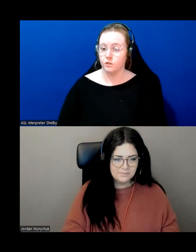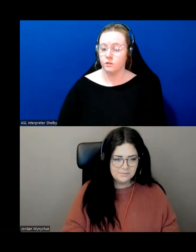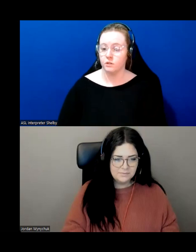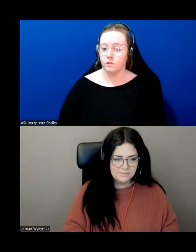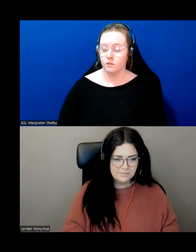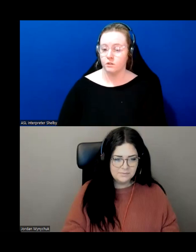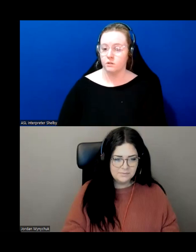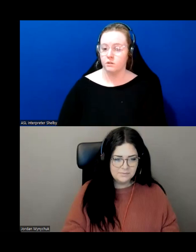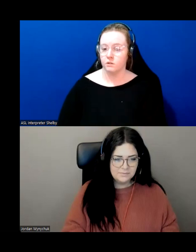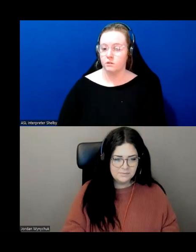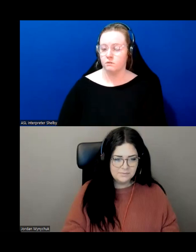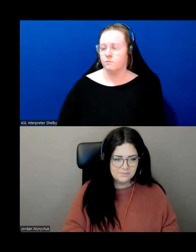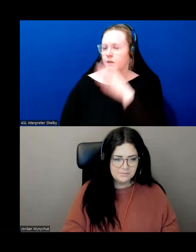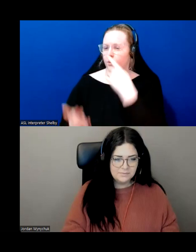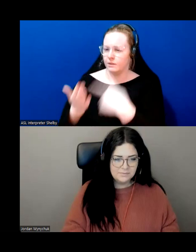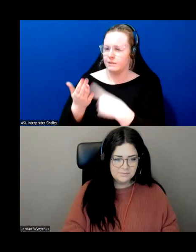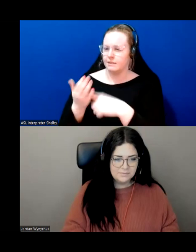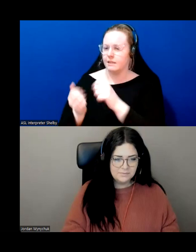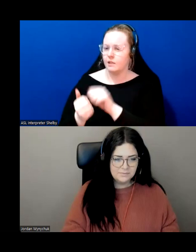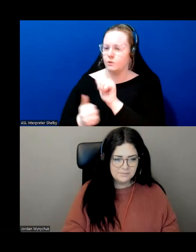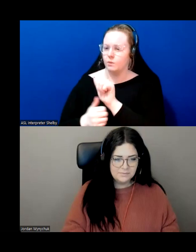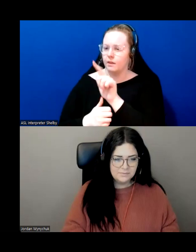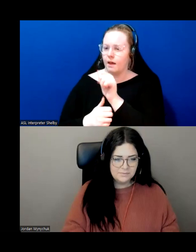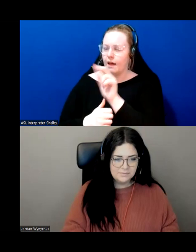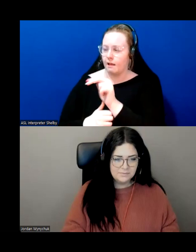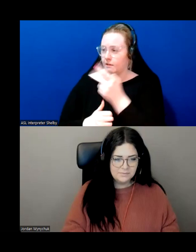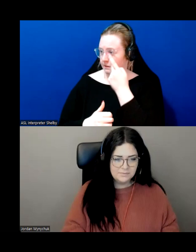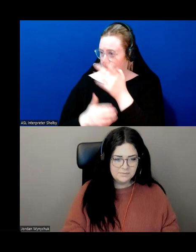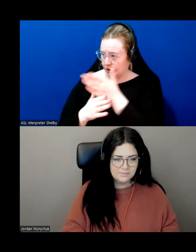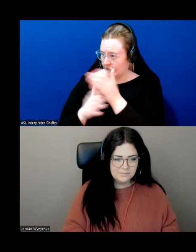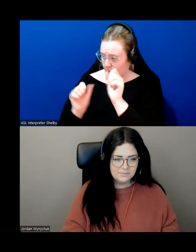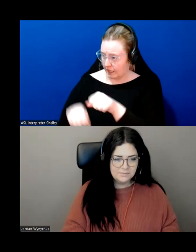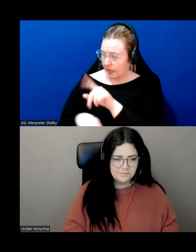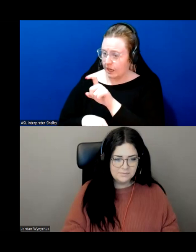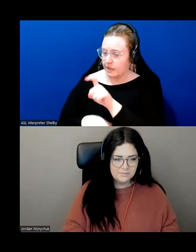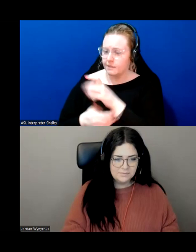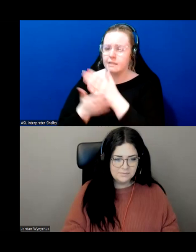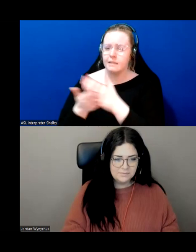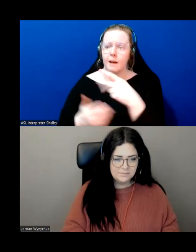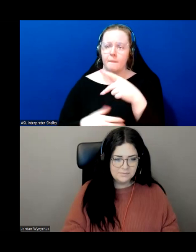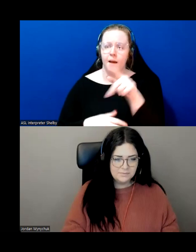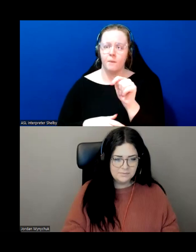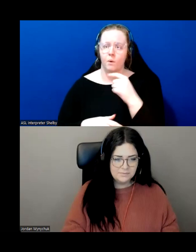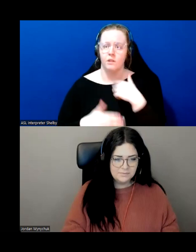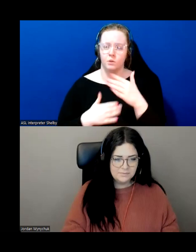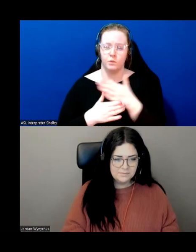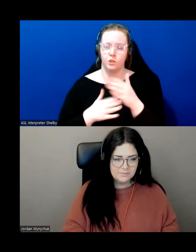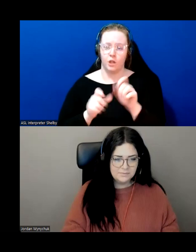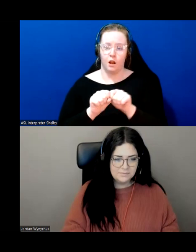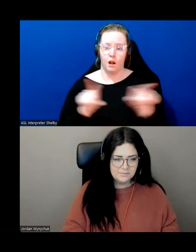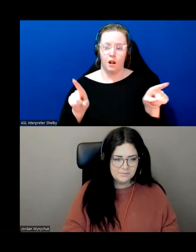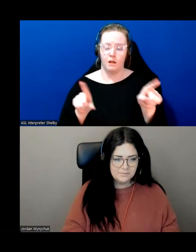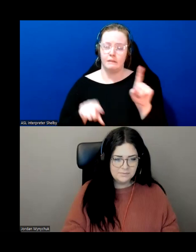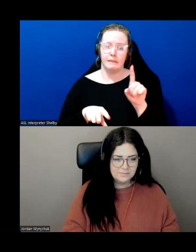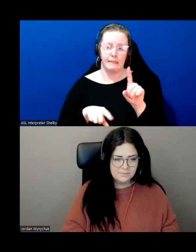i'll discuss that with alan afterwards to find out if we could actually share the powerpoint some of the powerpoints that we do share uh we cannot send the